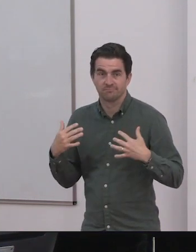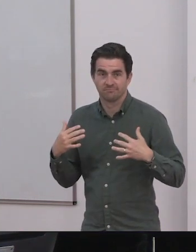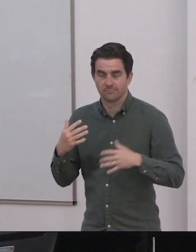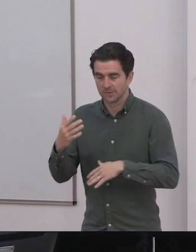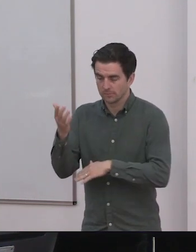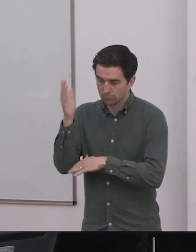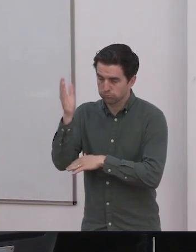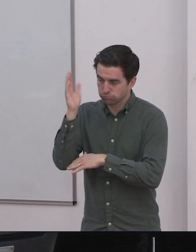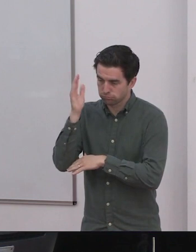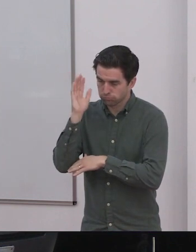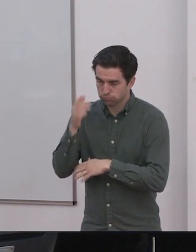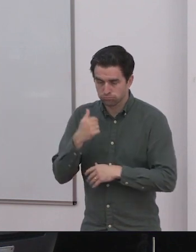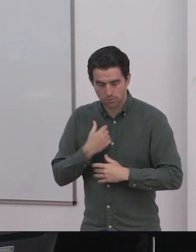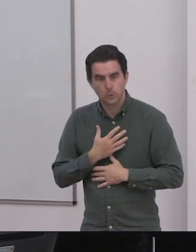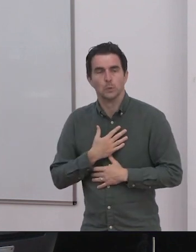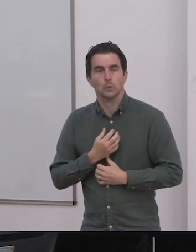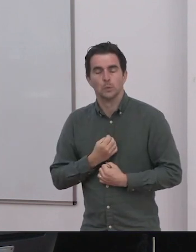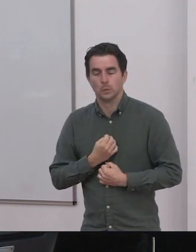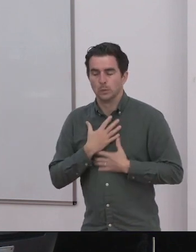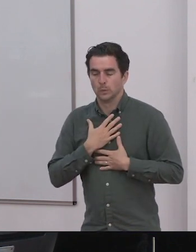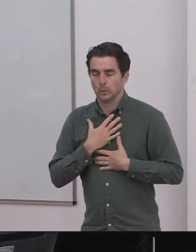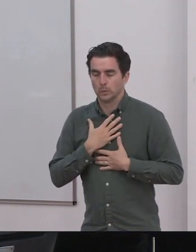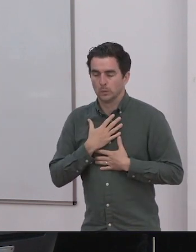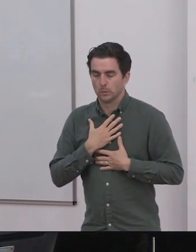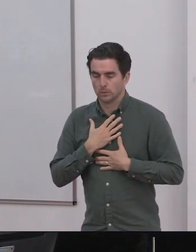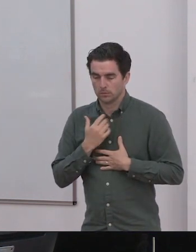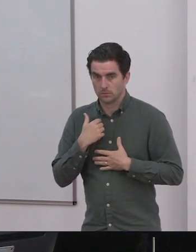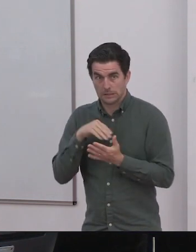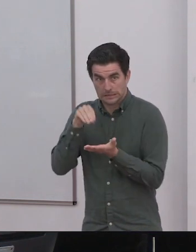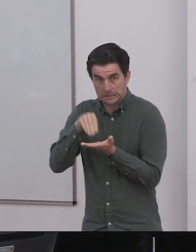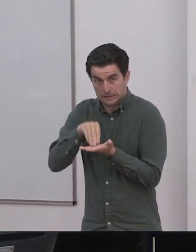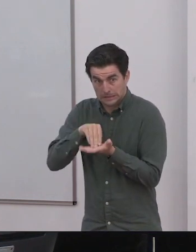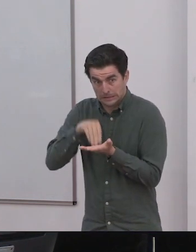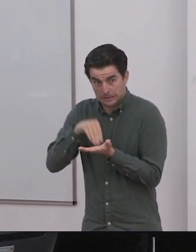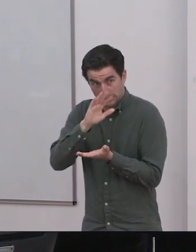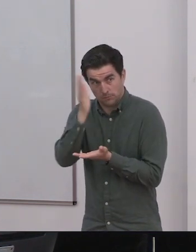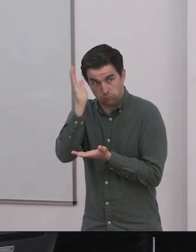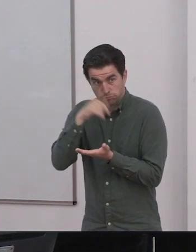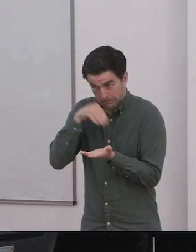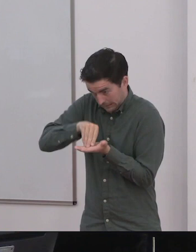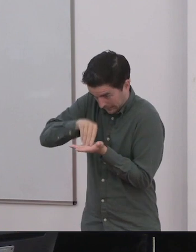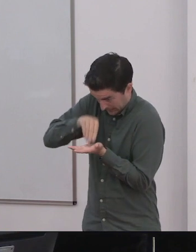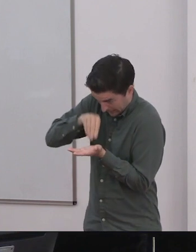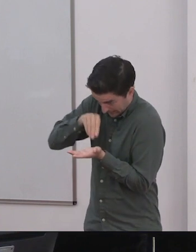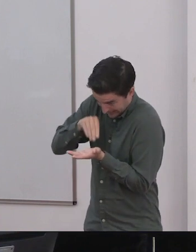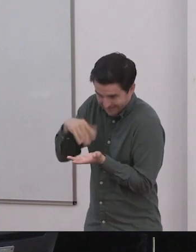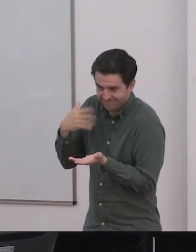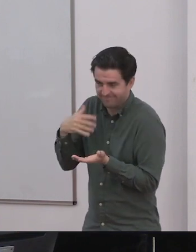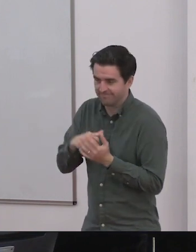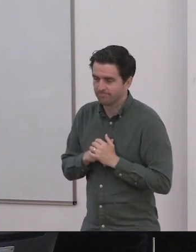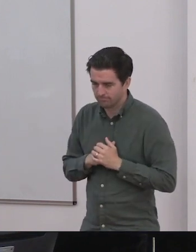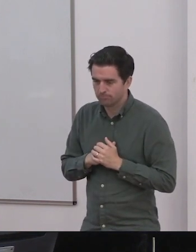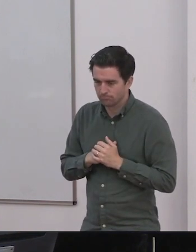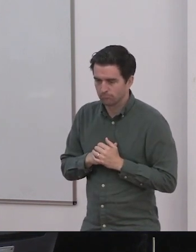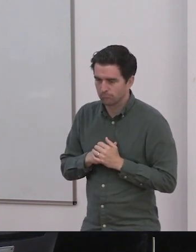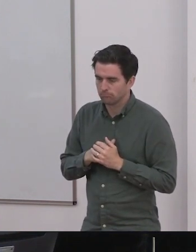I'm definitely going to be quoting you constantly now. I've got a proper definition of Article 24. You said this will be the beginning of a life of solutions.